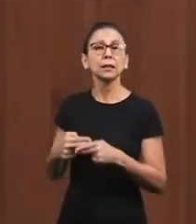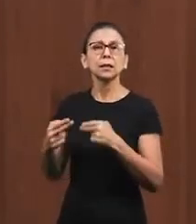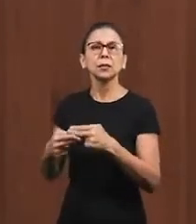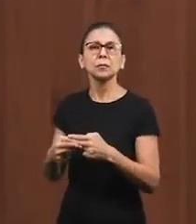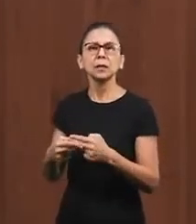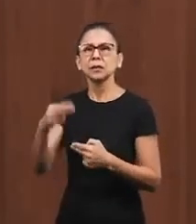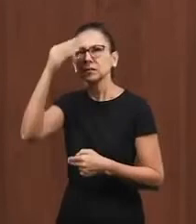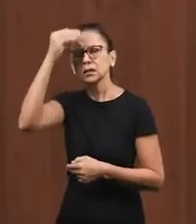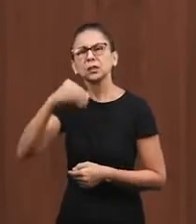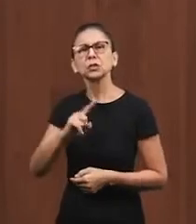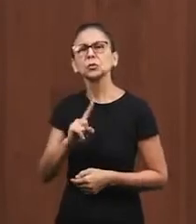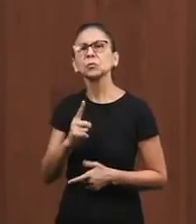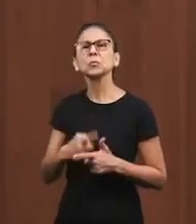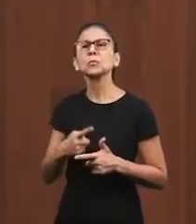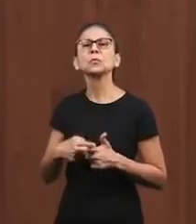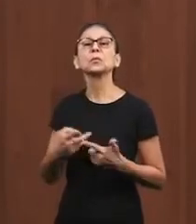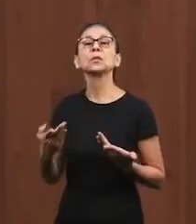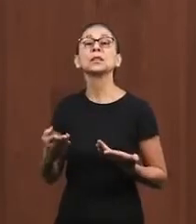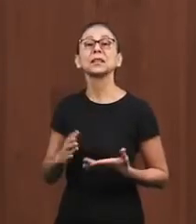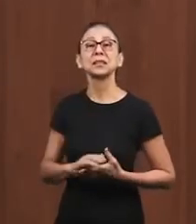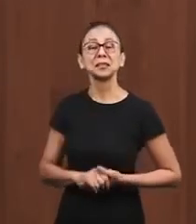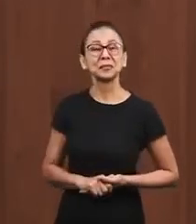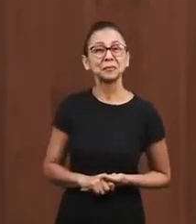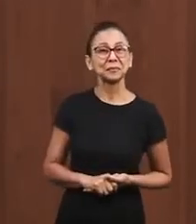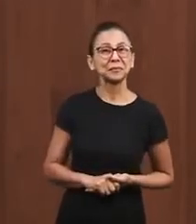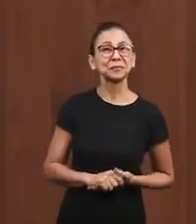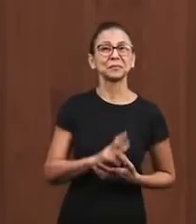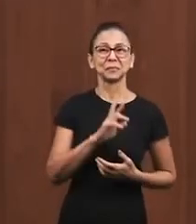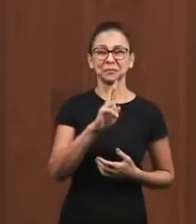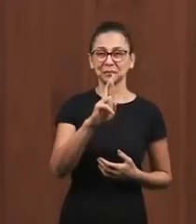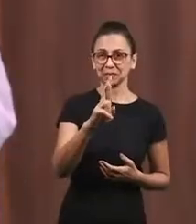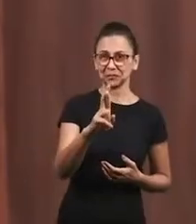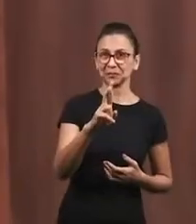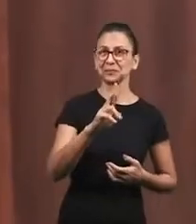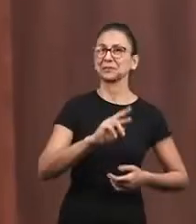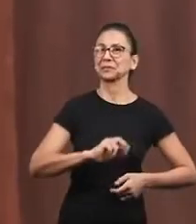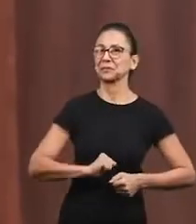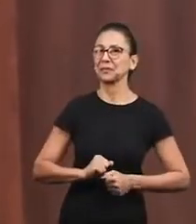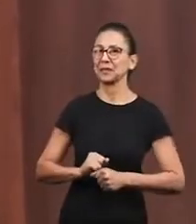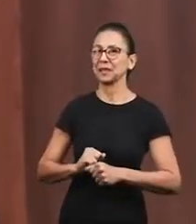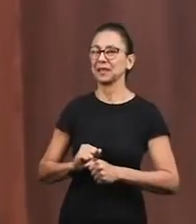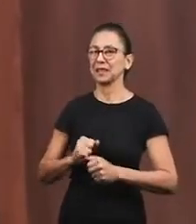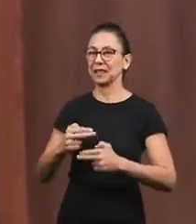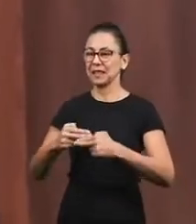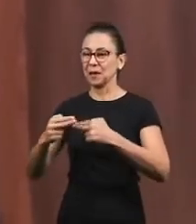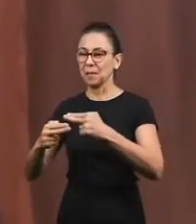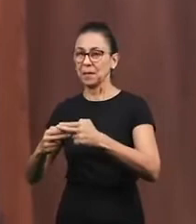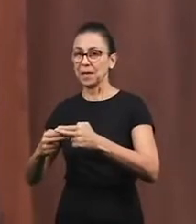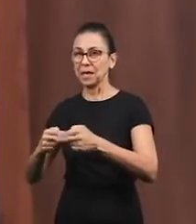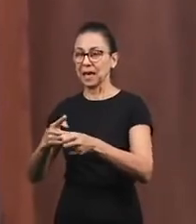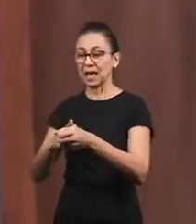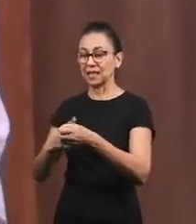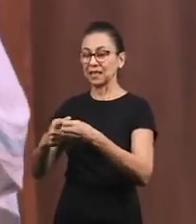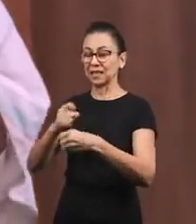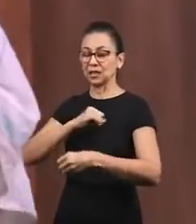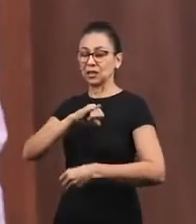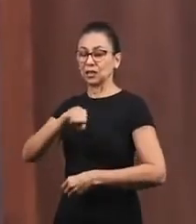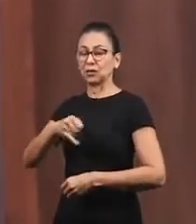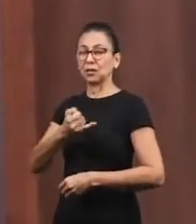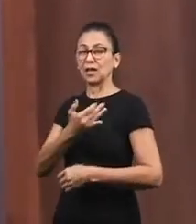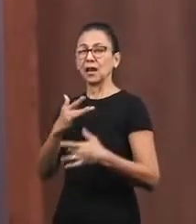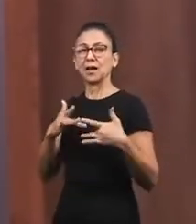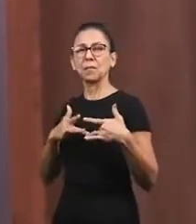them to not give up and not be dismayed why did Nehemiah not give up because Nehemiah loved Jerusalem